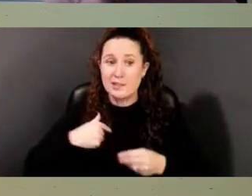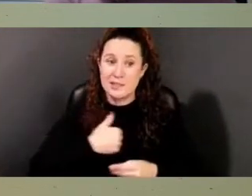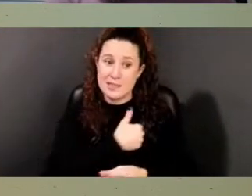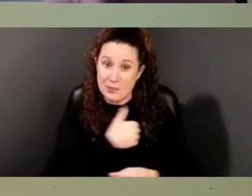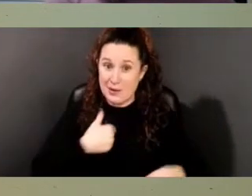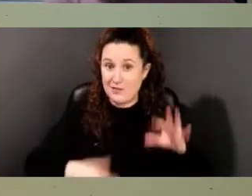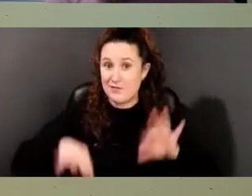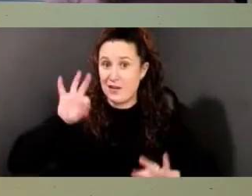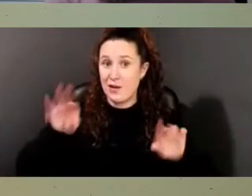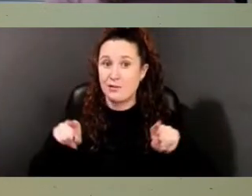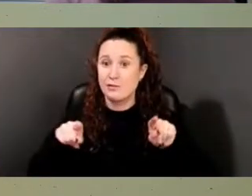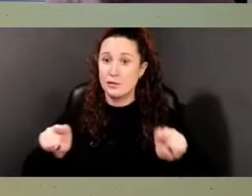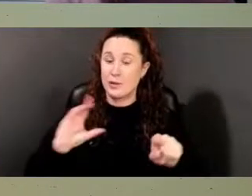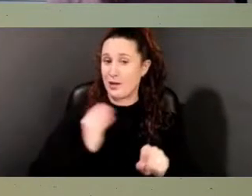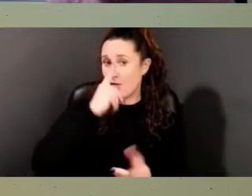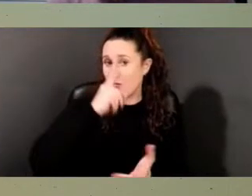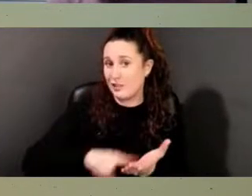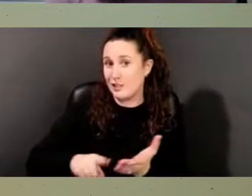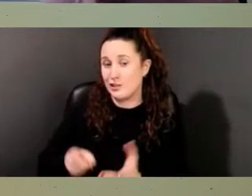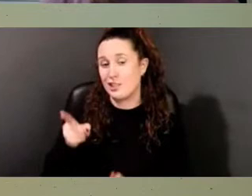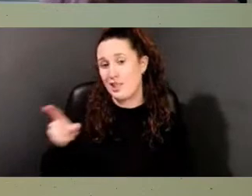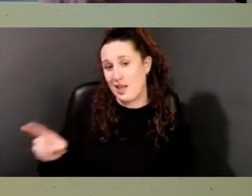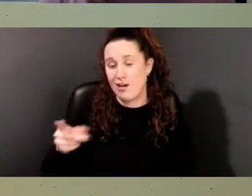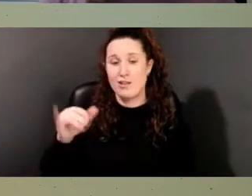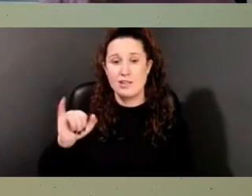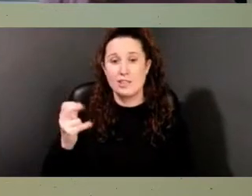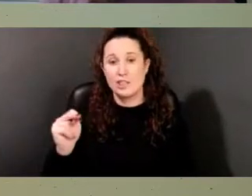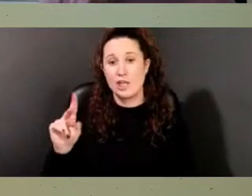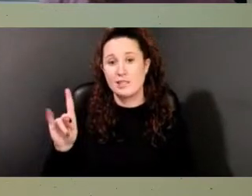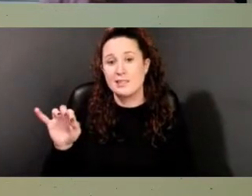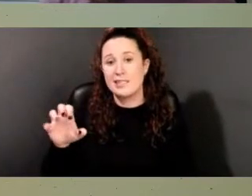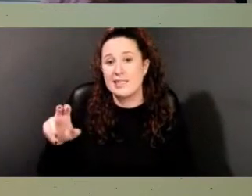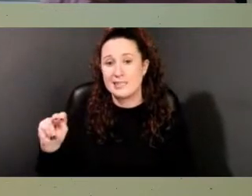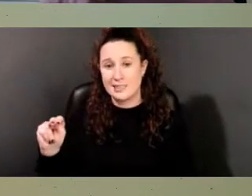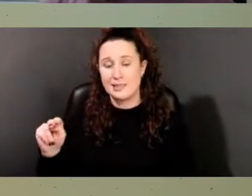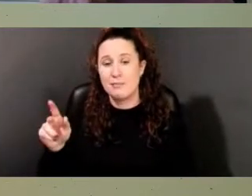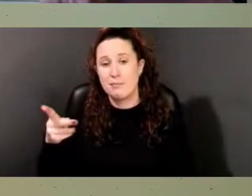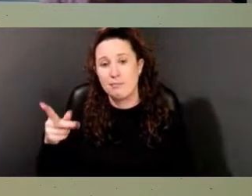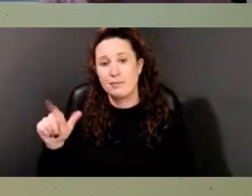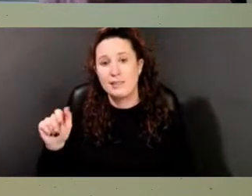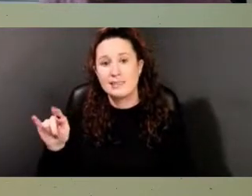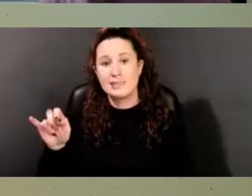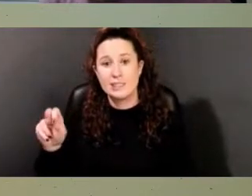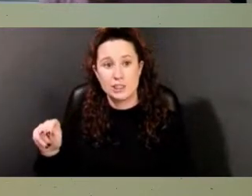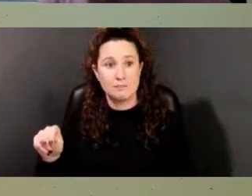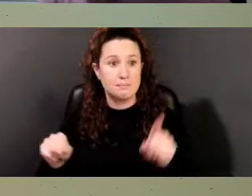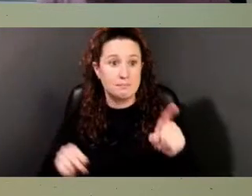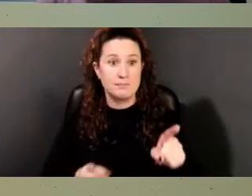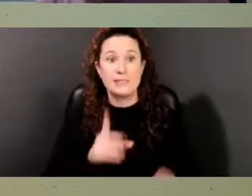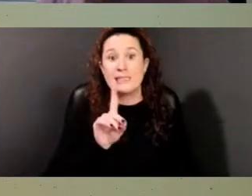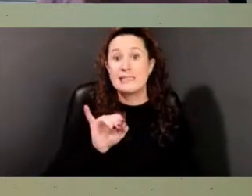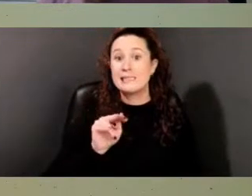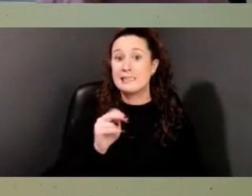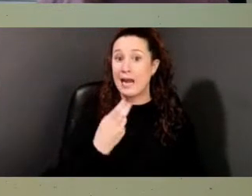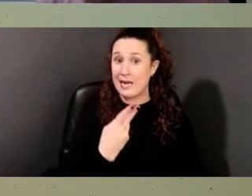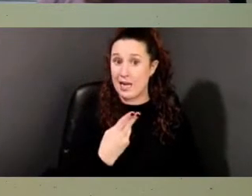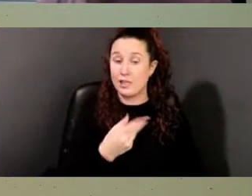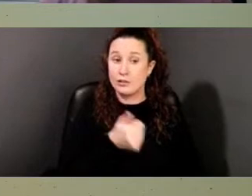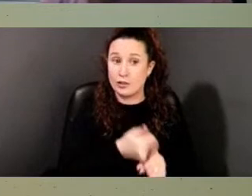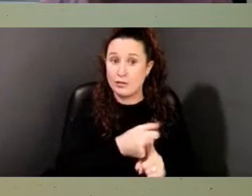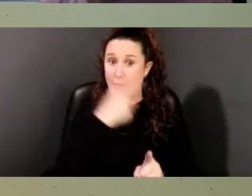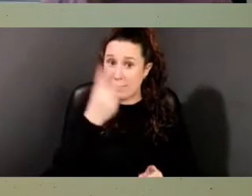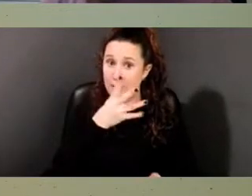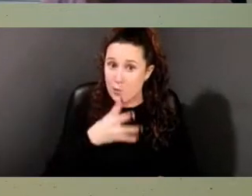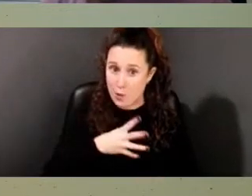research at the John Dickinson plantation. Dinah was a Black woman whom the Dickinson family enslaved. Flora, her mother,